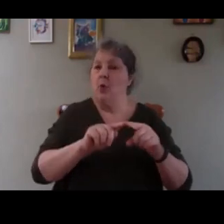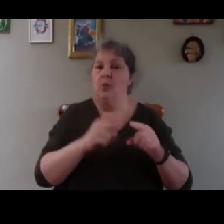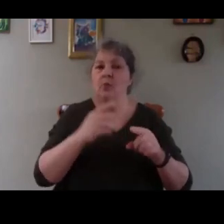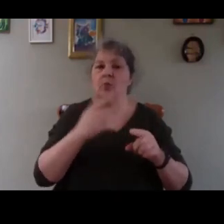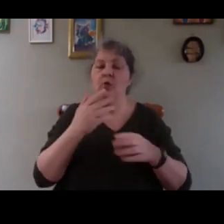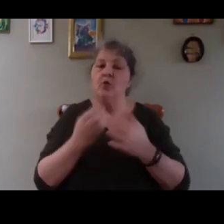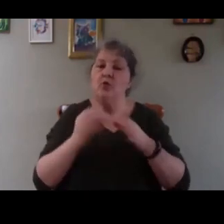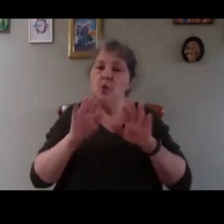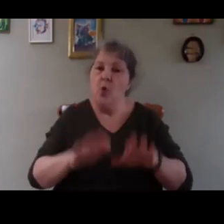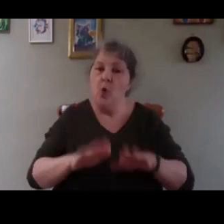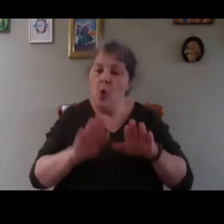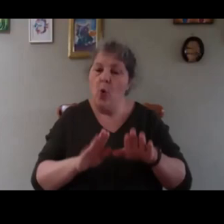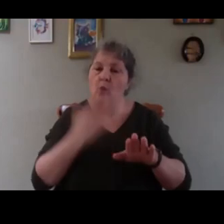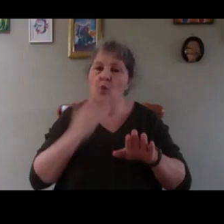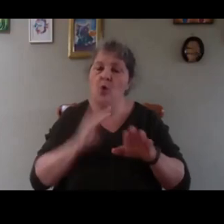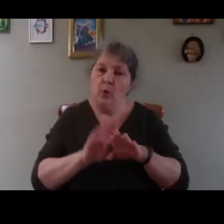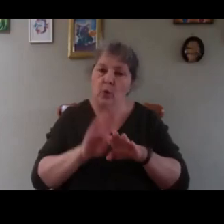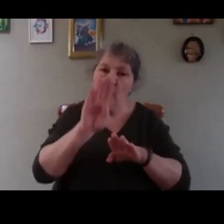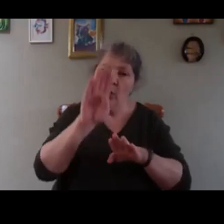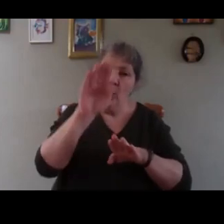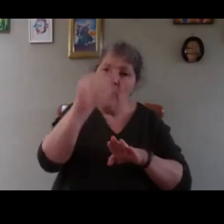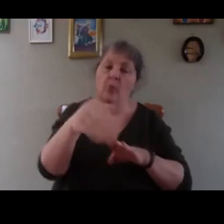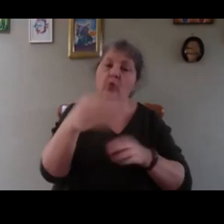going the north side the other side.